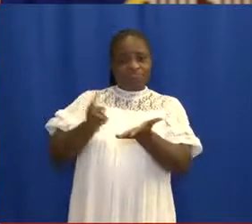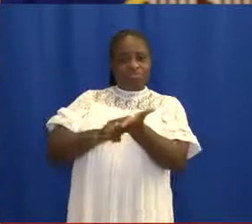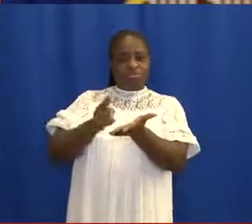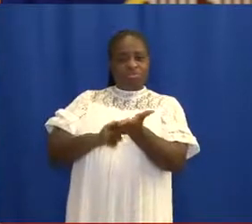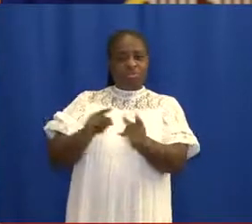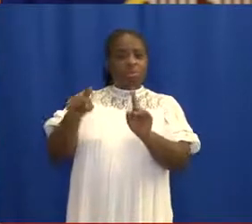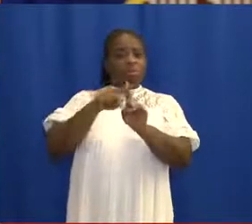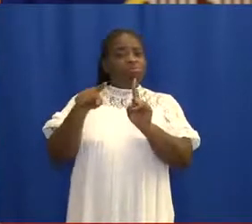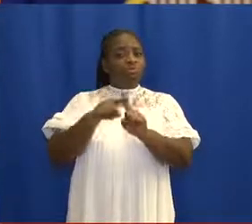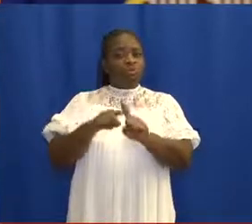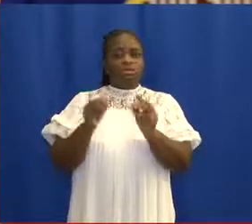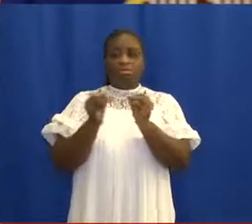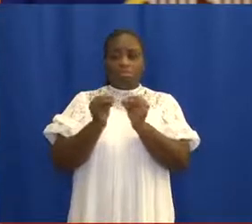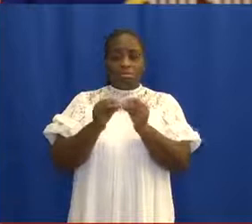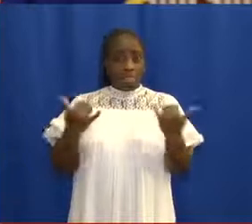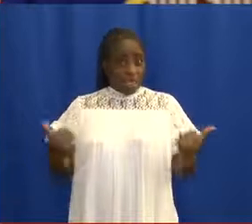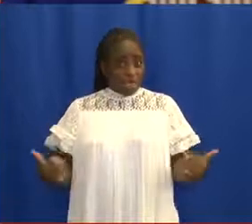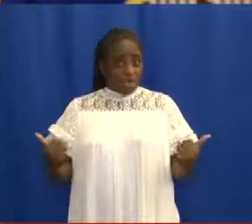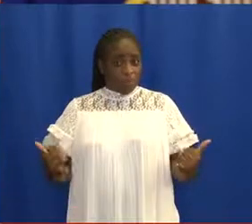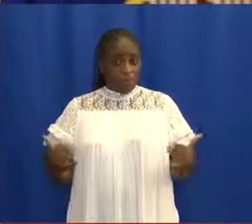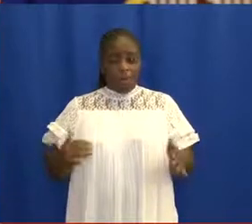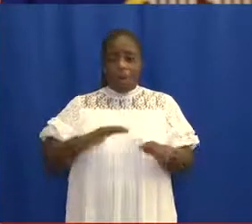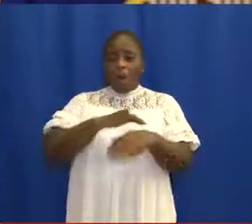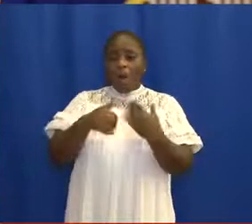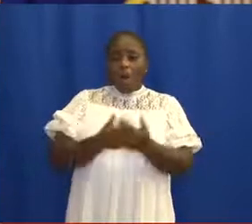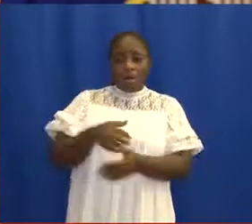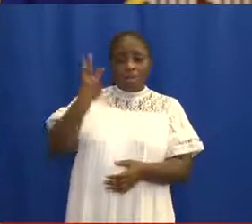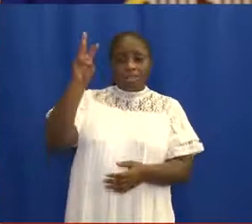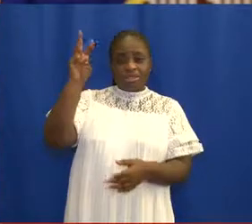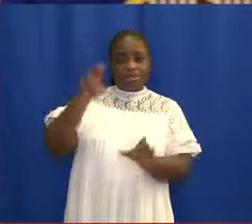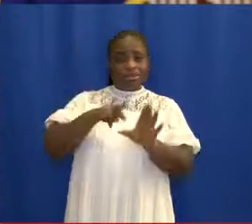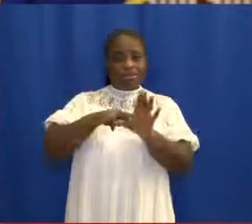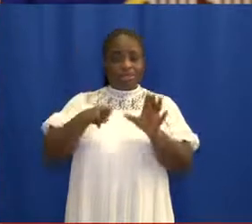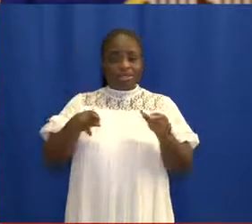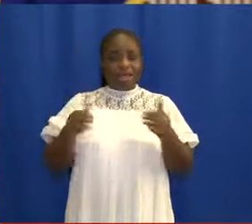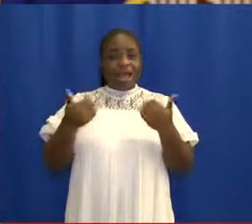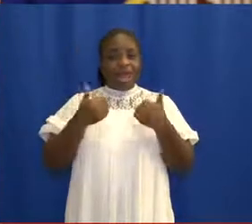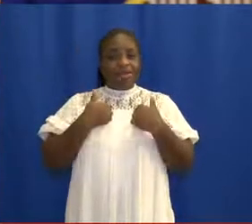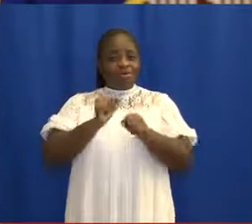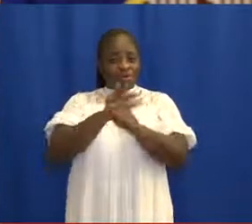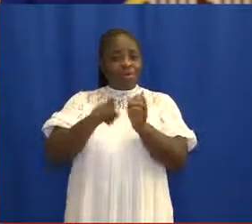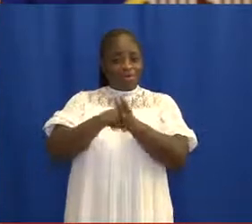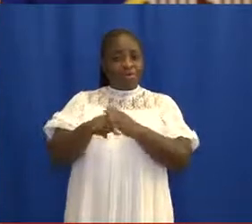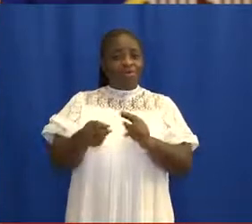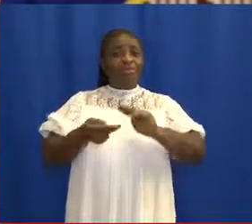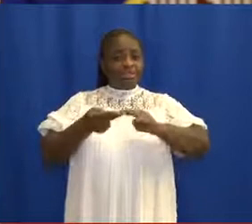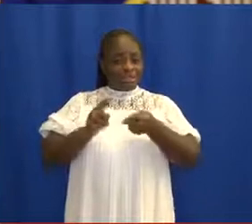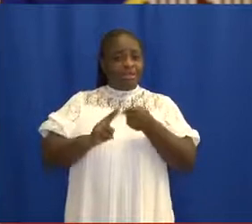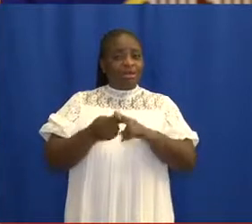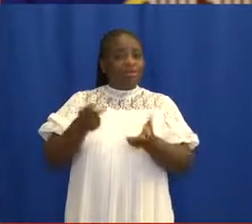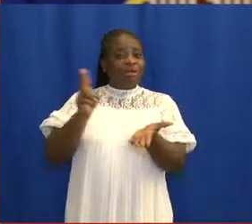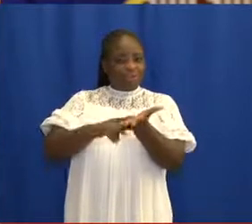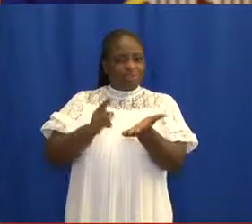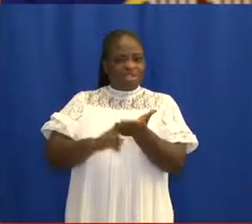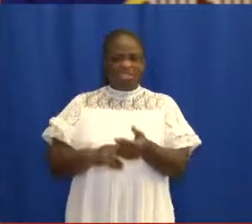active cases. Today, all 16 regions have active cases. Indeed,